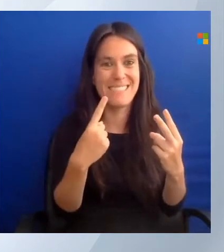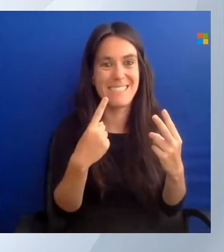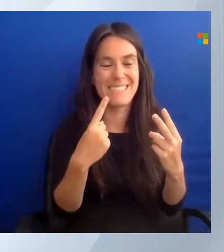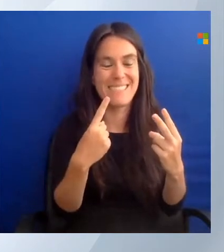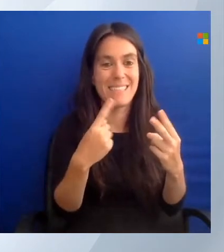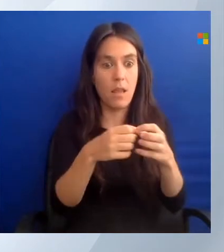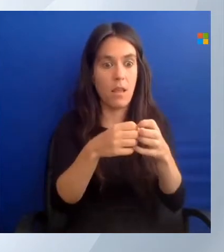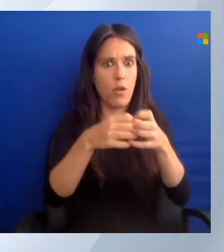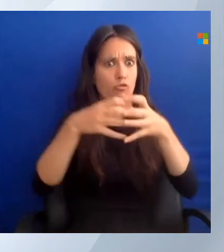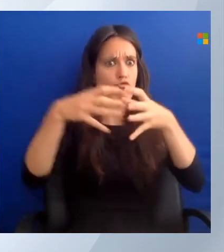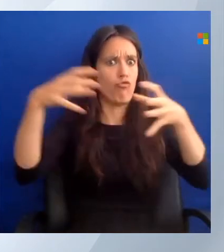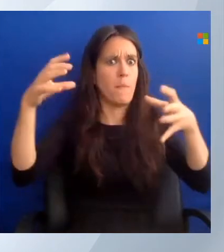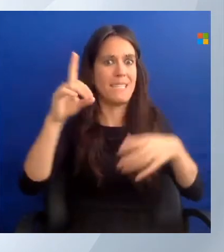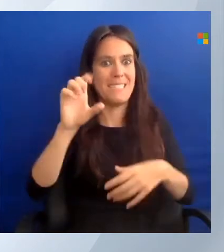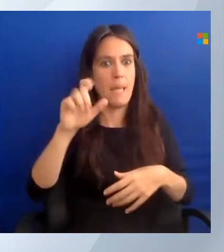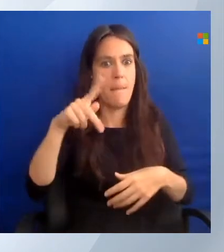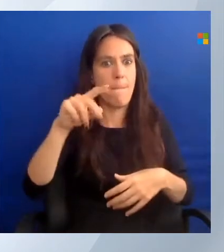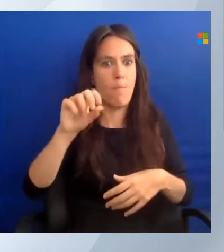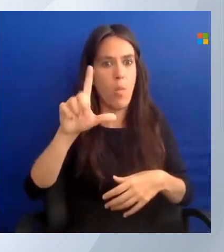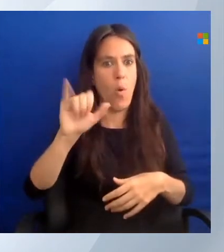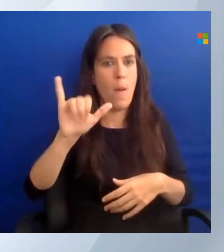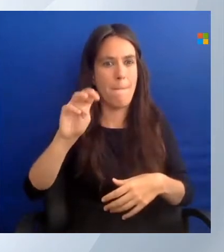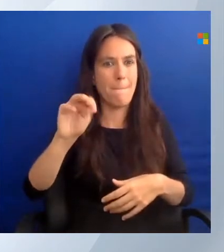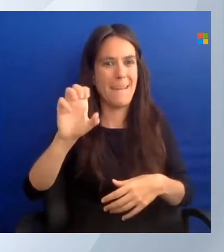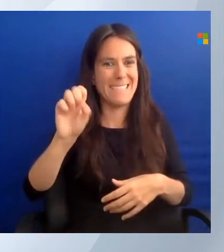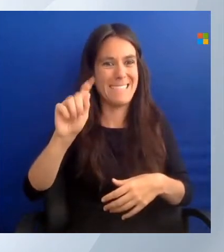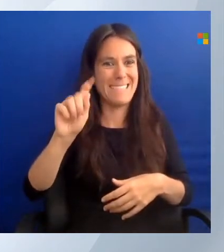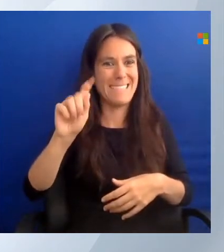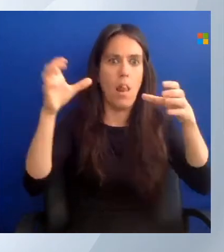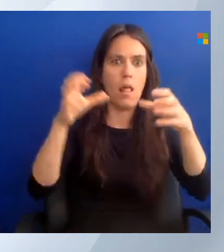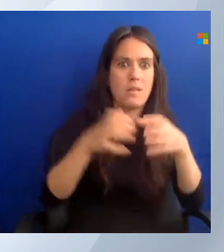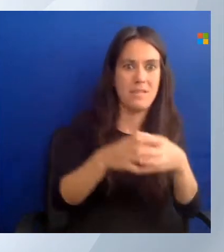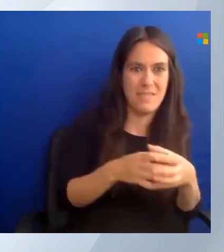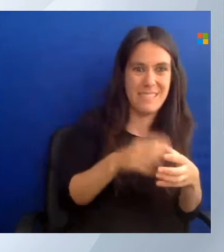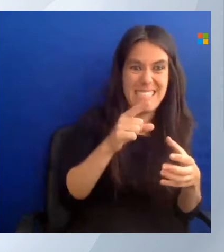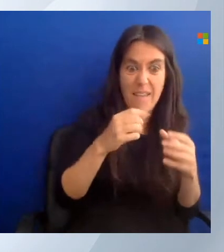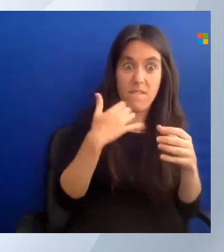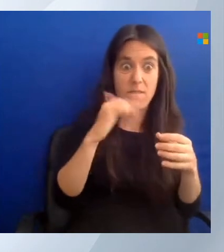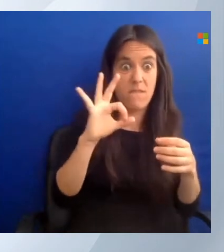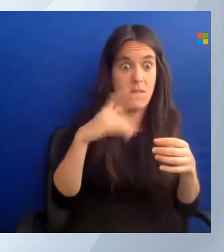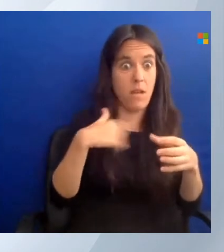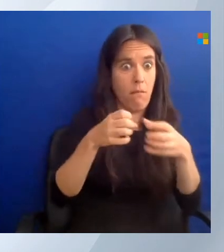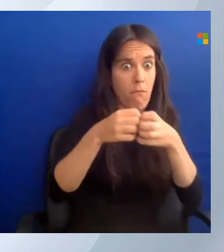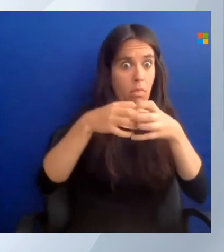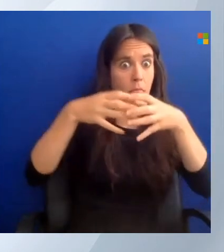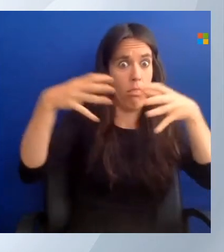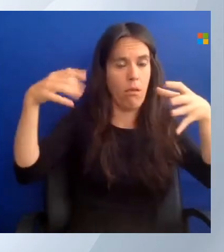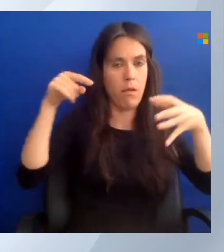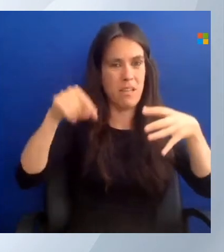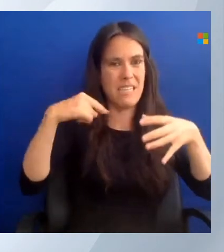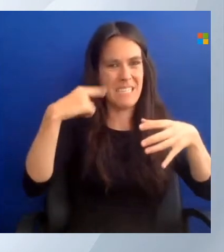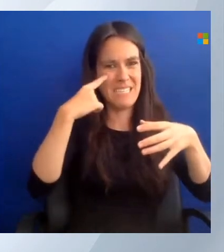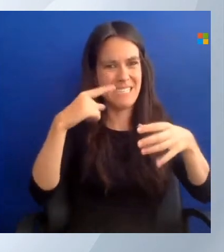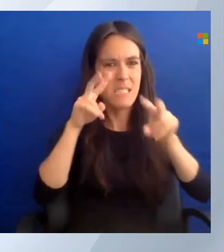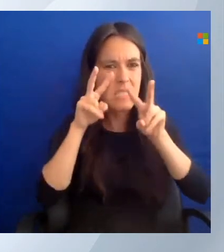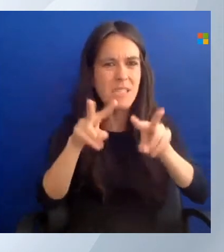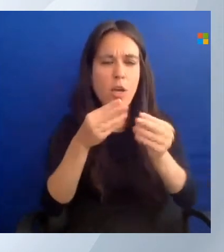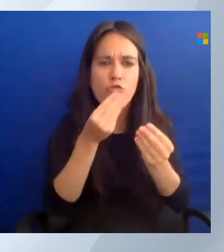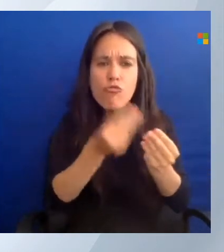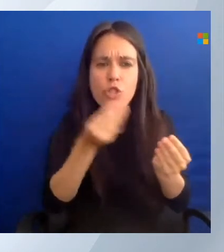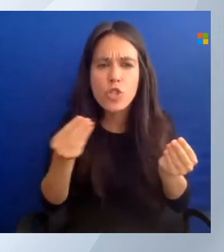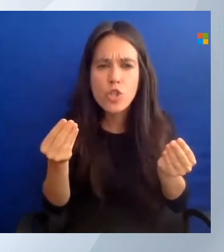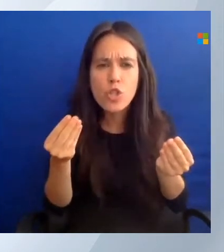complete deployment. With an incremental deployment, it will just look at the resources that are defined.